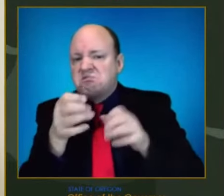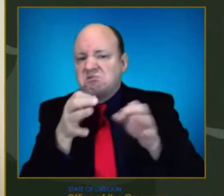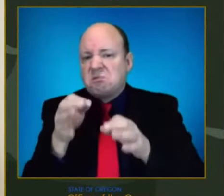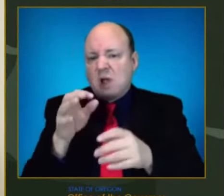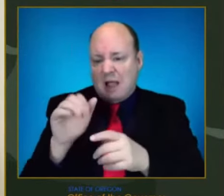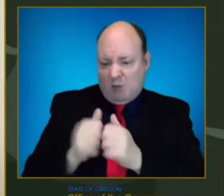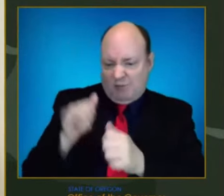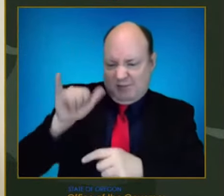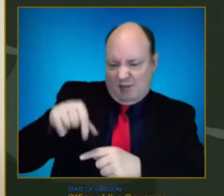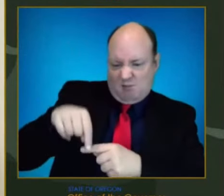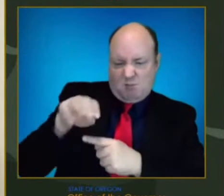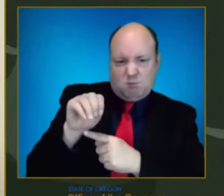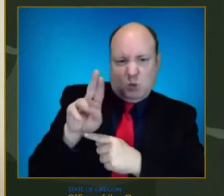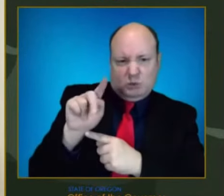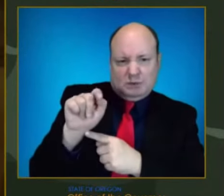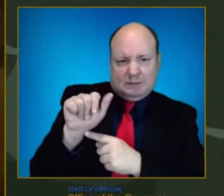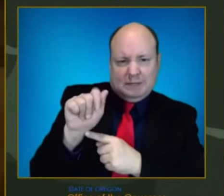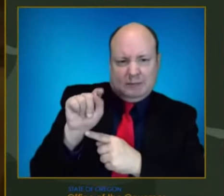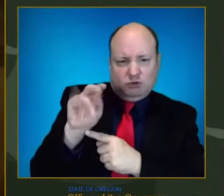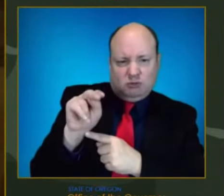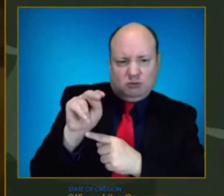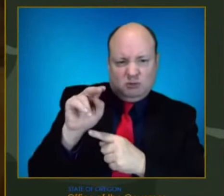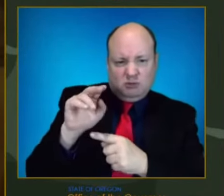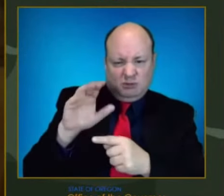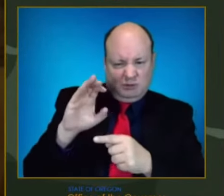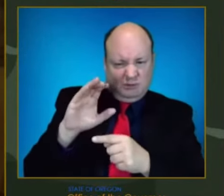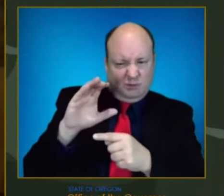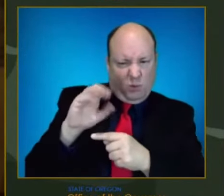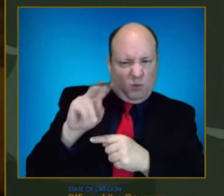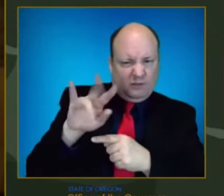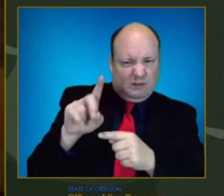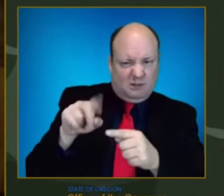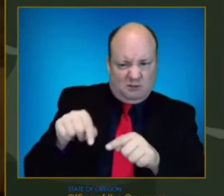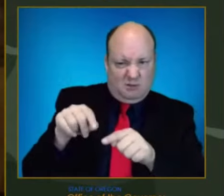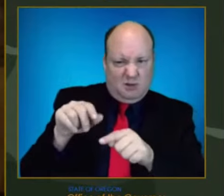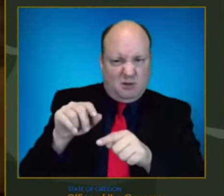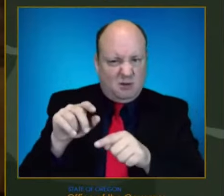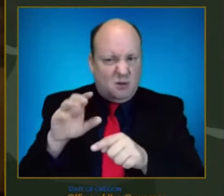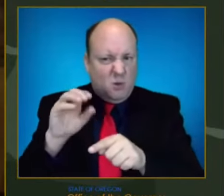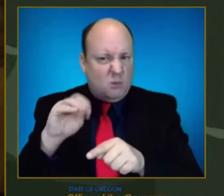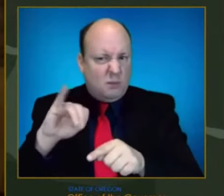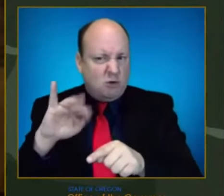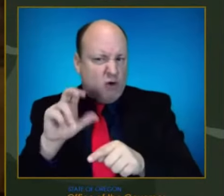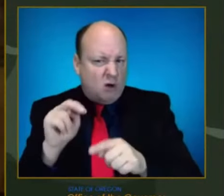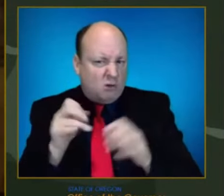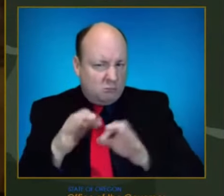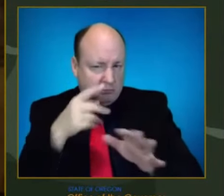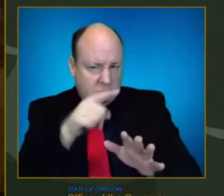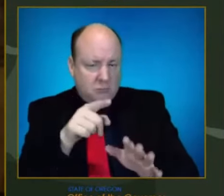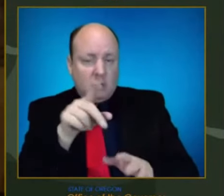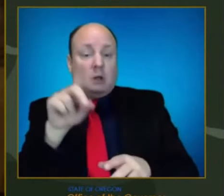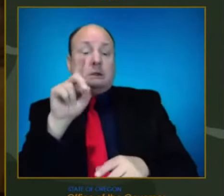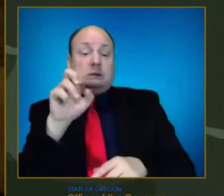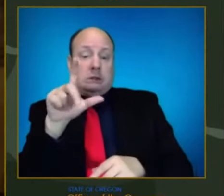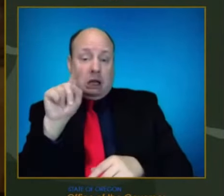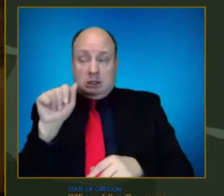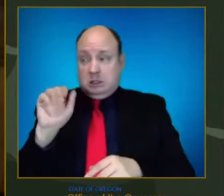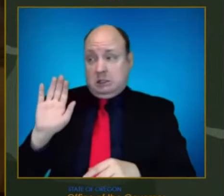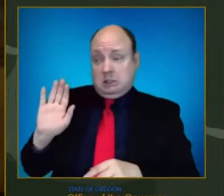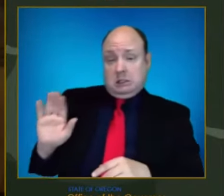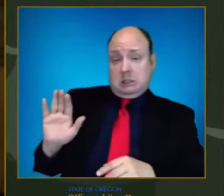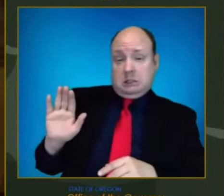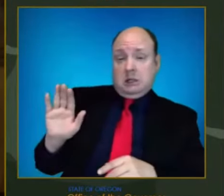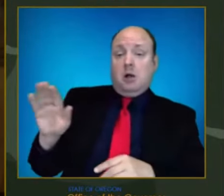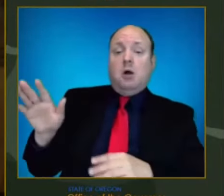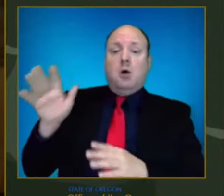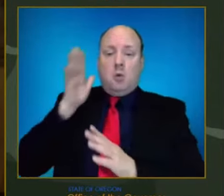Yeah. The reality is our forecast for Delta is actually pretty stable and improving. So that's been doing kind of a